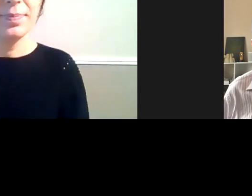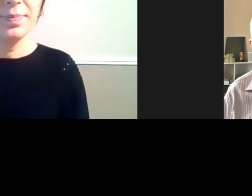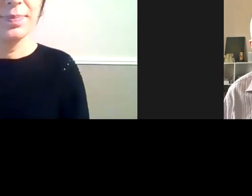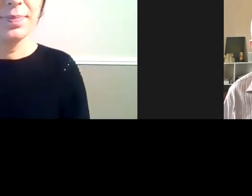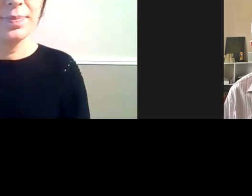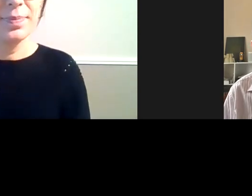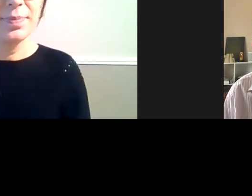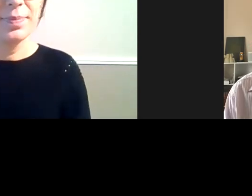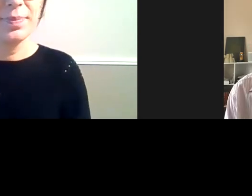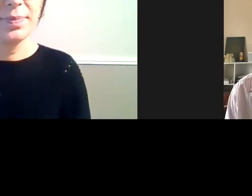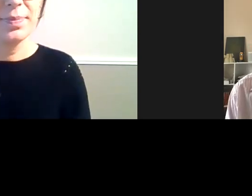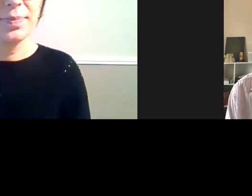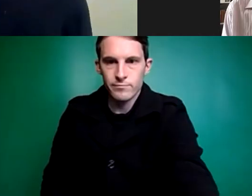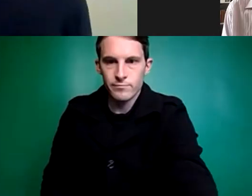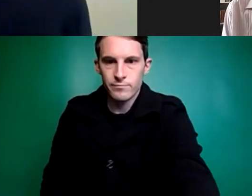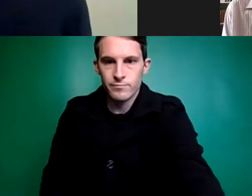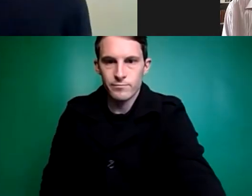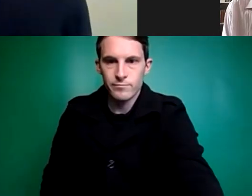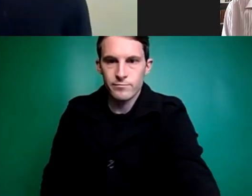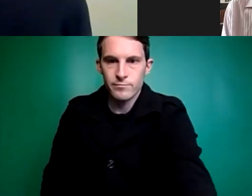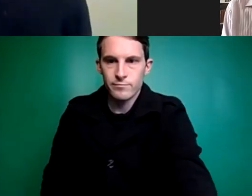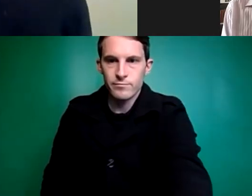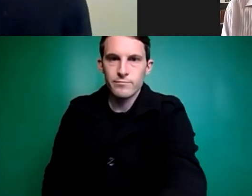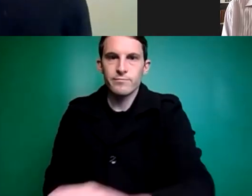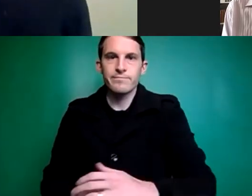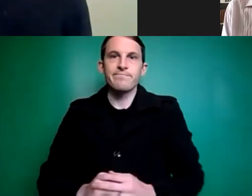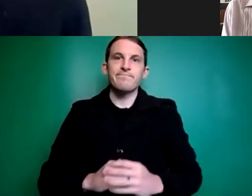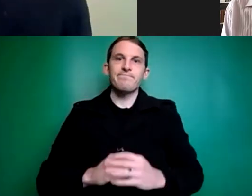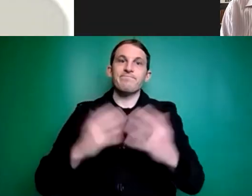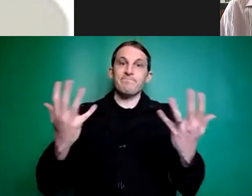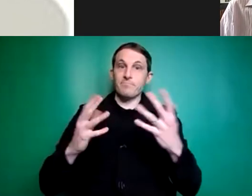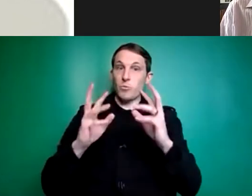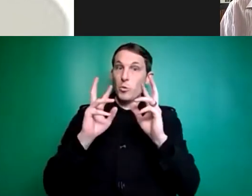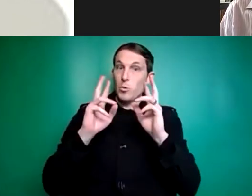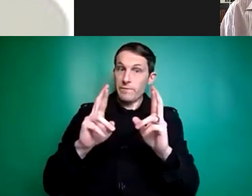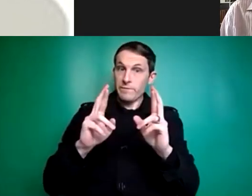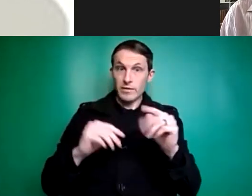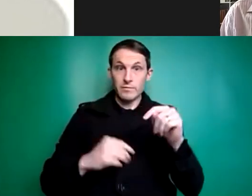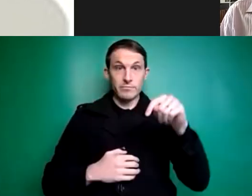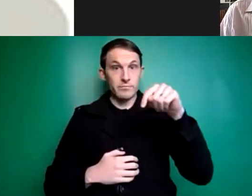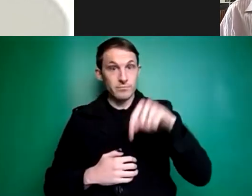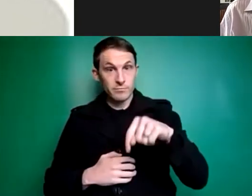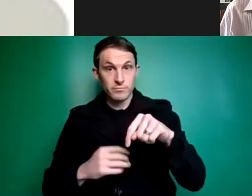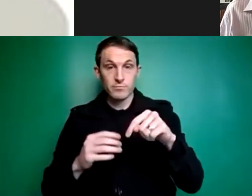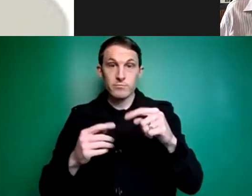can help to change the situation for people with disabilities needing to access assistive